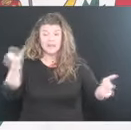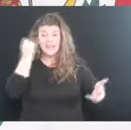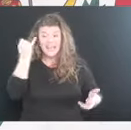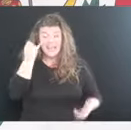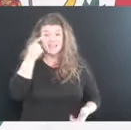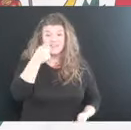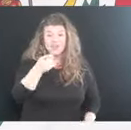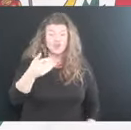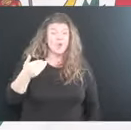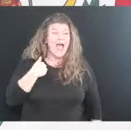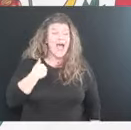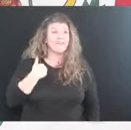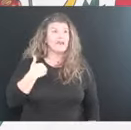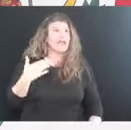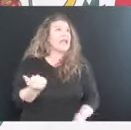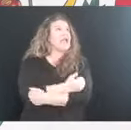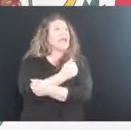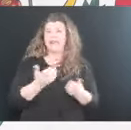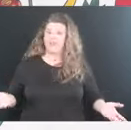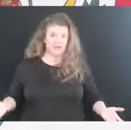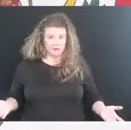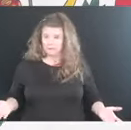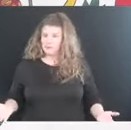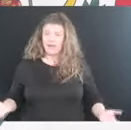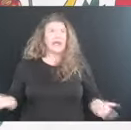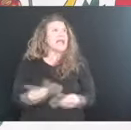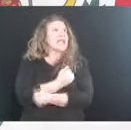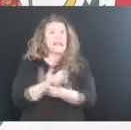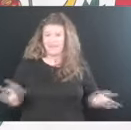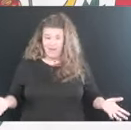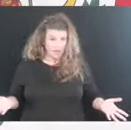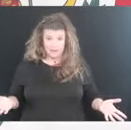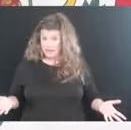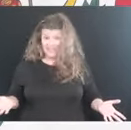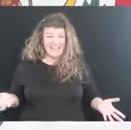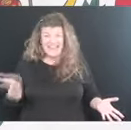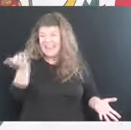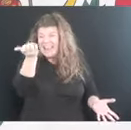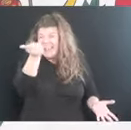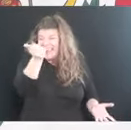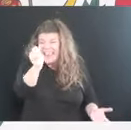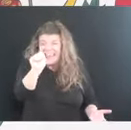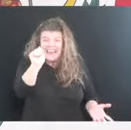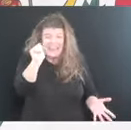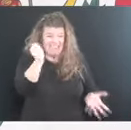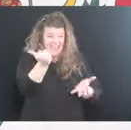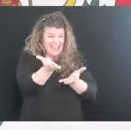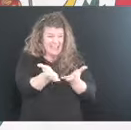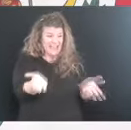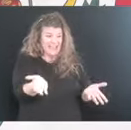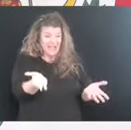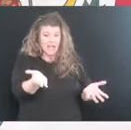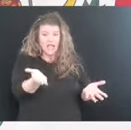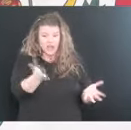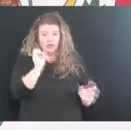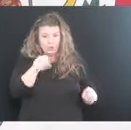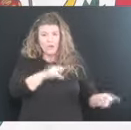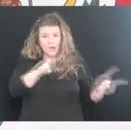you've got anything, anything at all, you can get your booster shot.